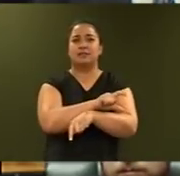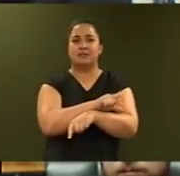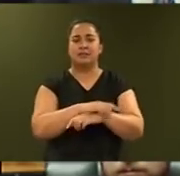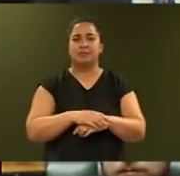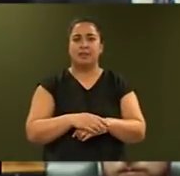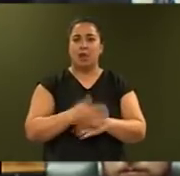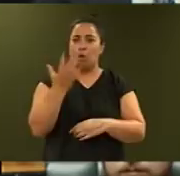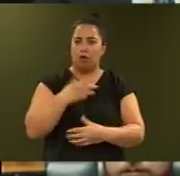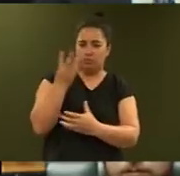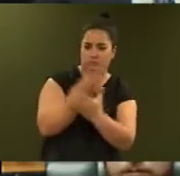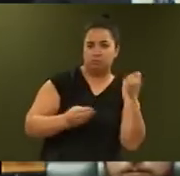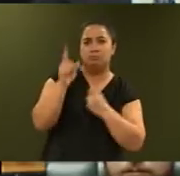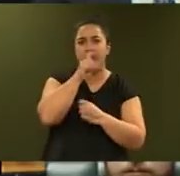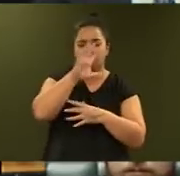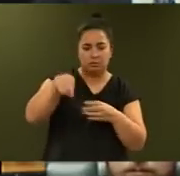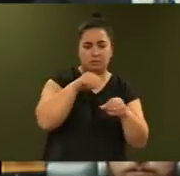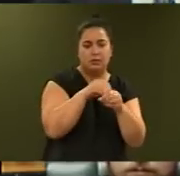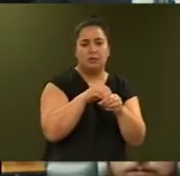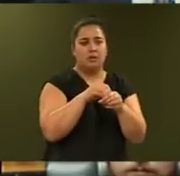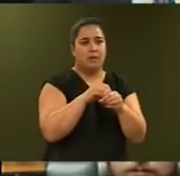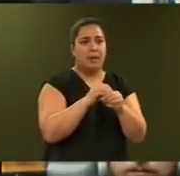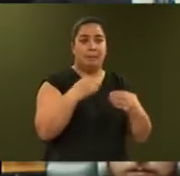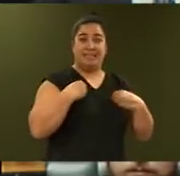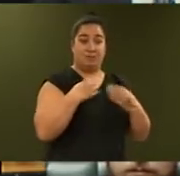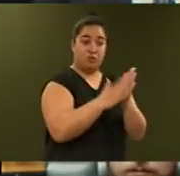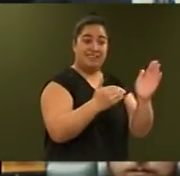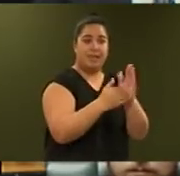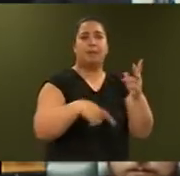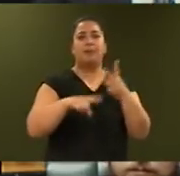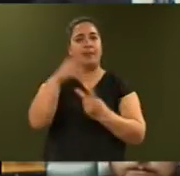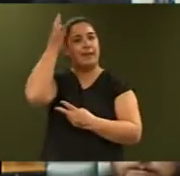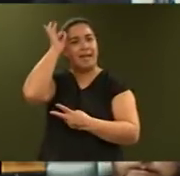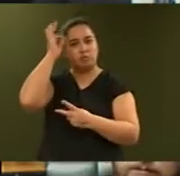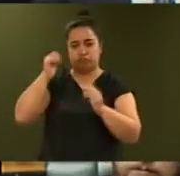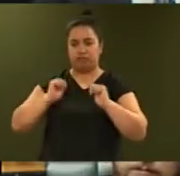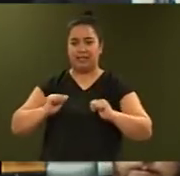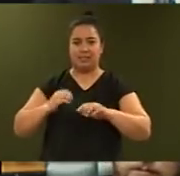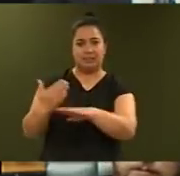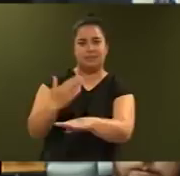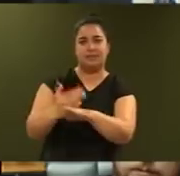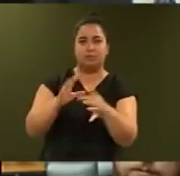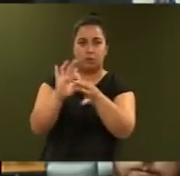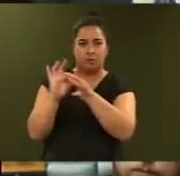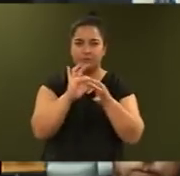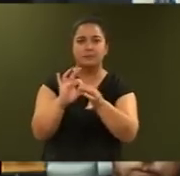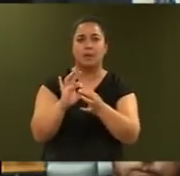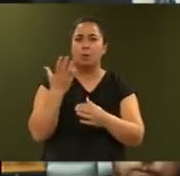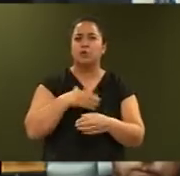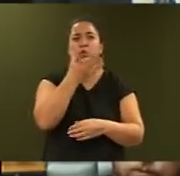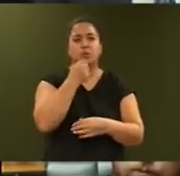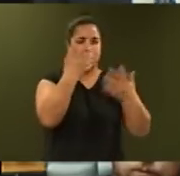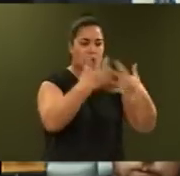tripartite forum with Business New Zealand and the Council of Trade Unions to advance projects that will improve business use of technology,